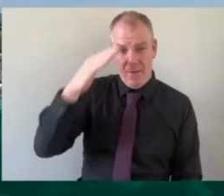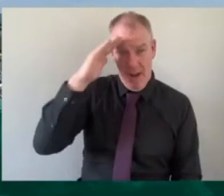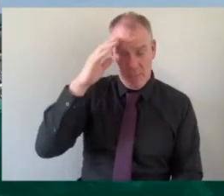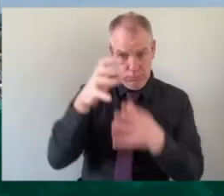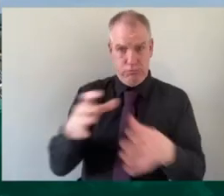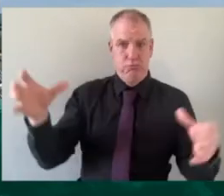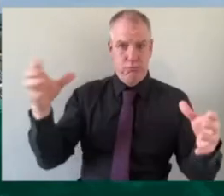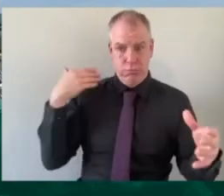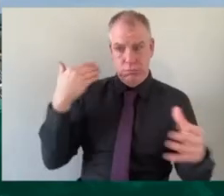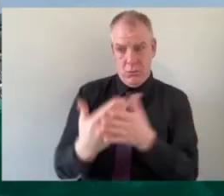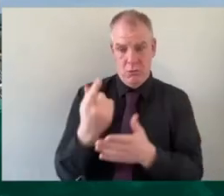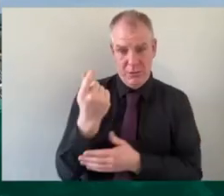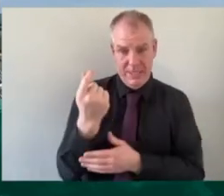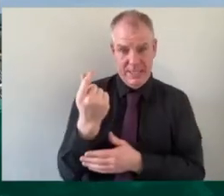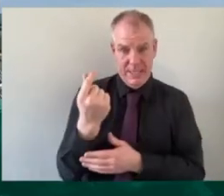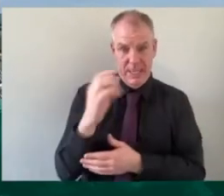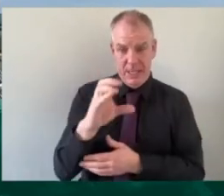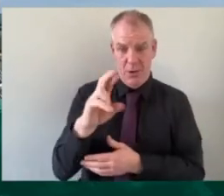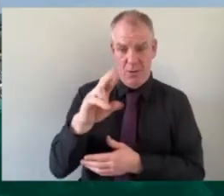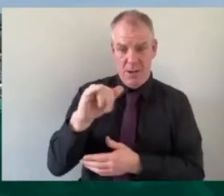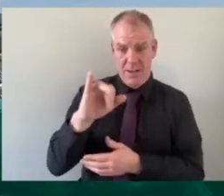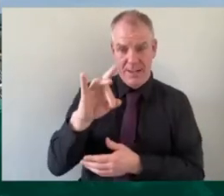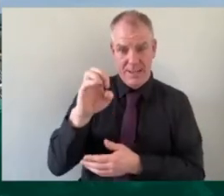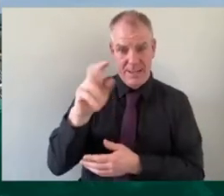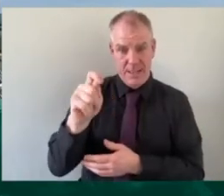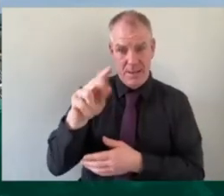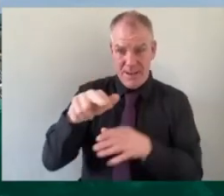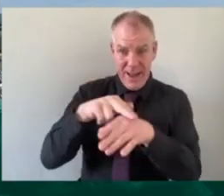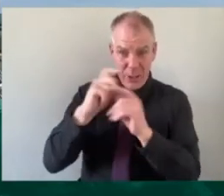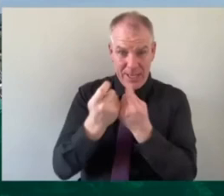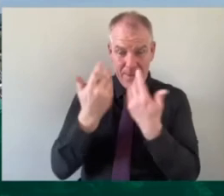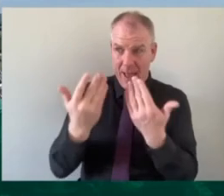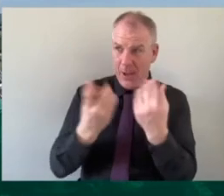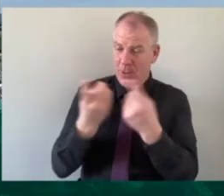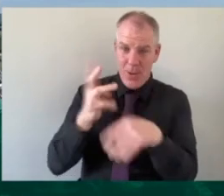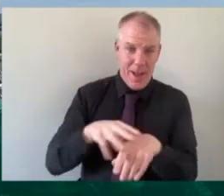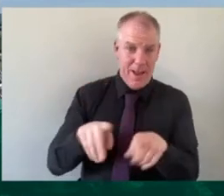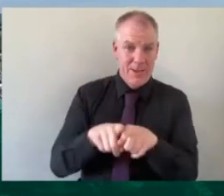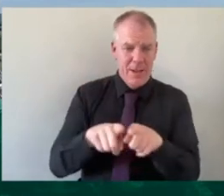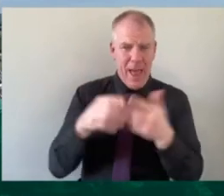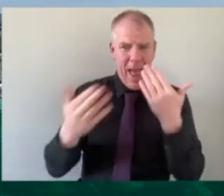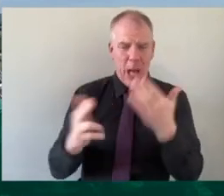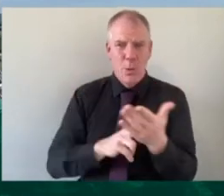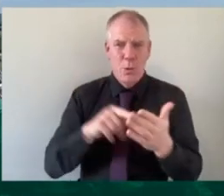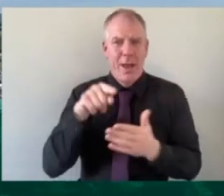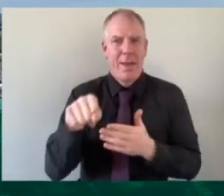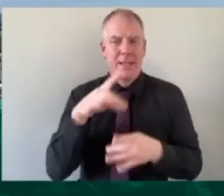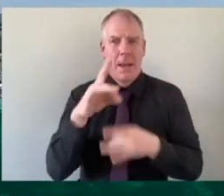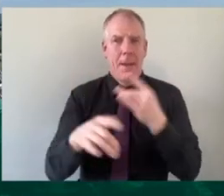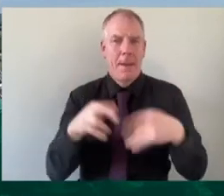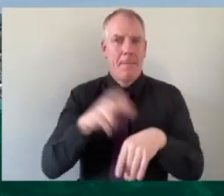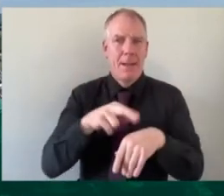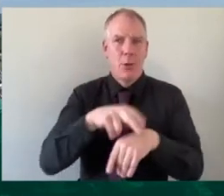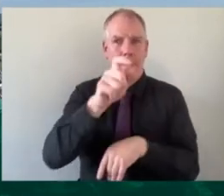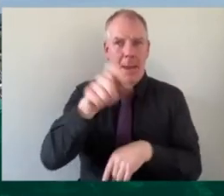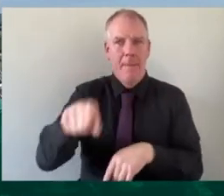the last while and and and play our national teams doing has been superb but how do we turn that into making better citizens of all the people